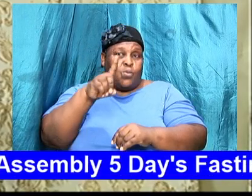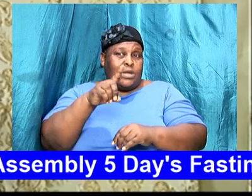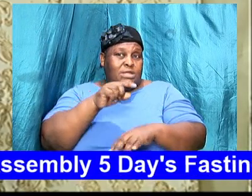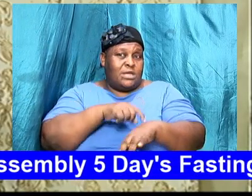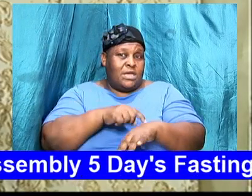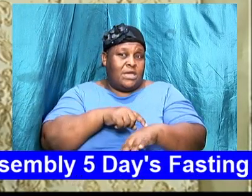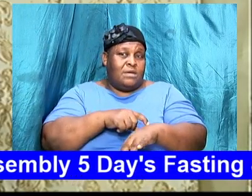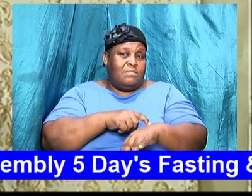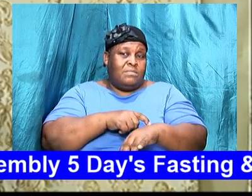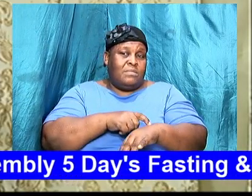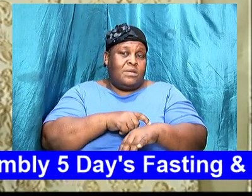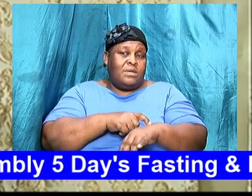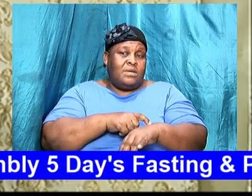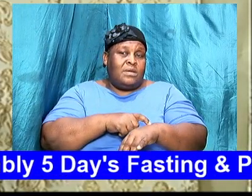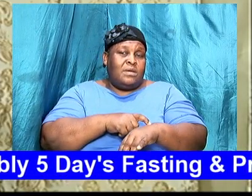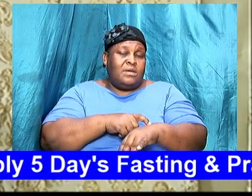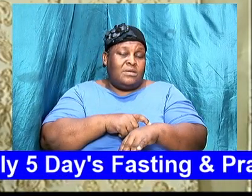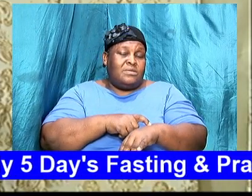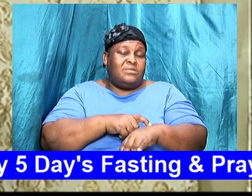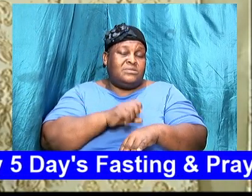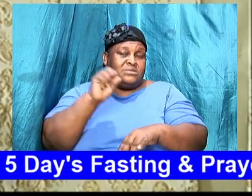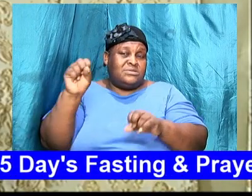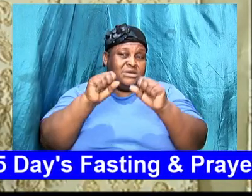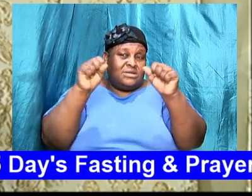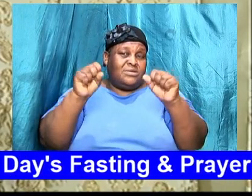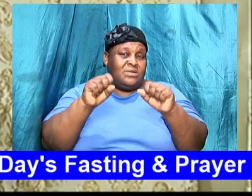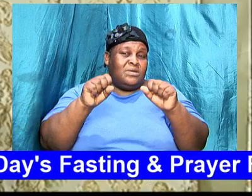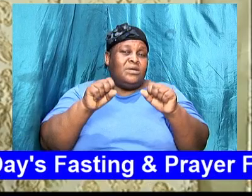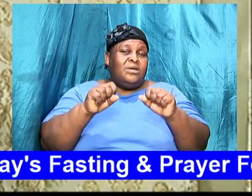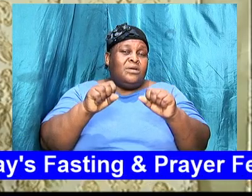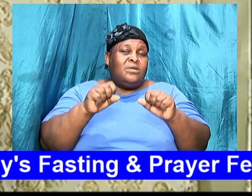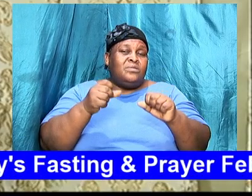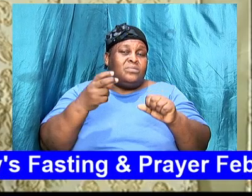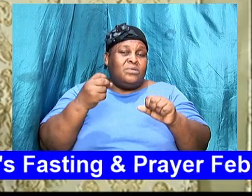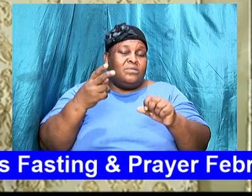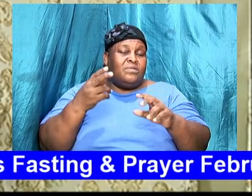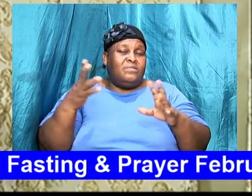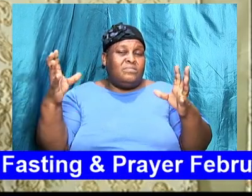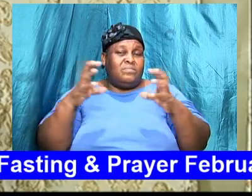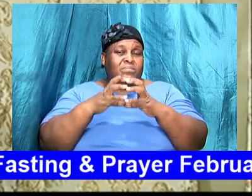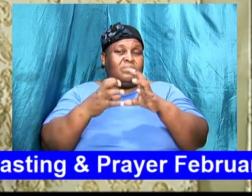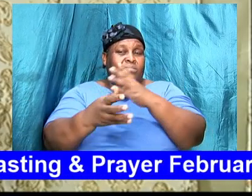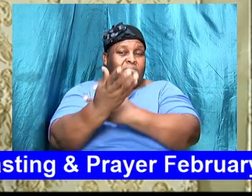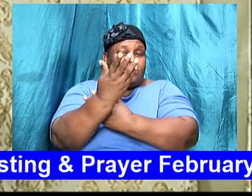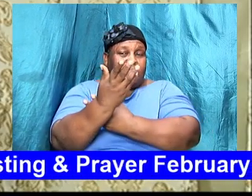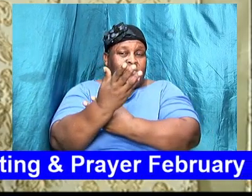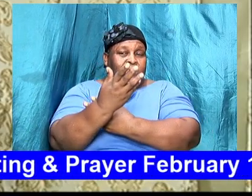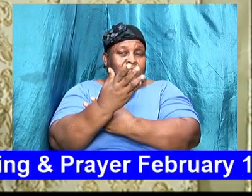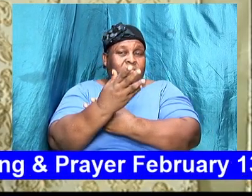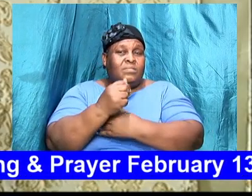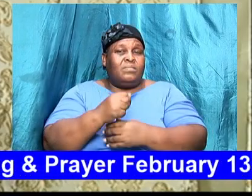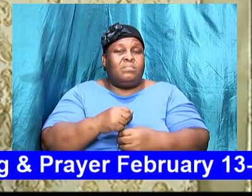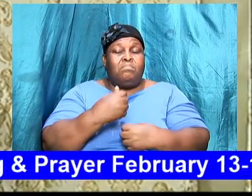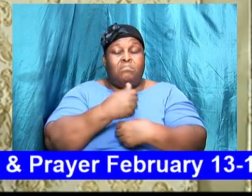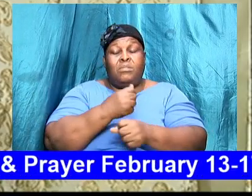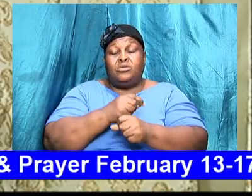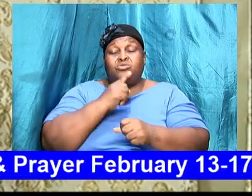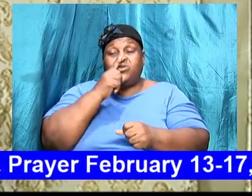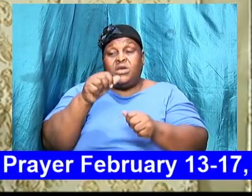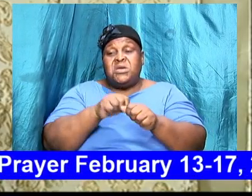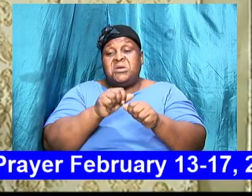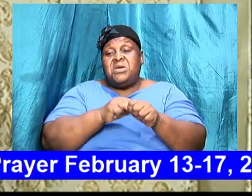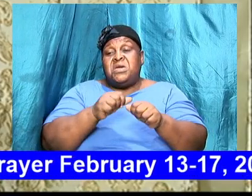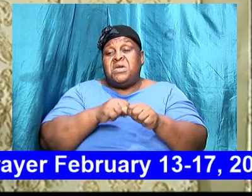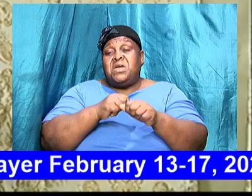12 a.m. you know the fasting start so we just want to make sure that everybody is careful and everybody get